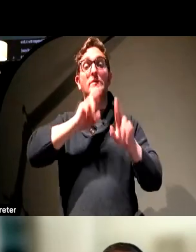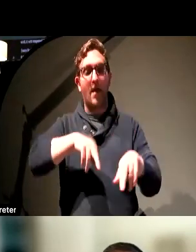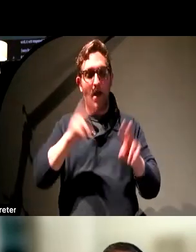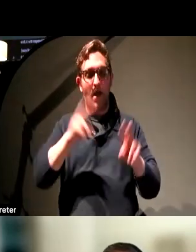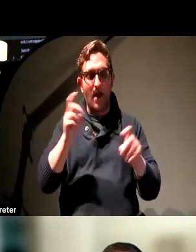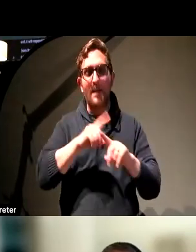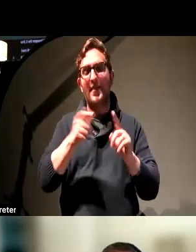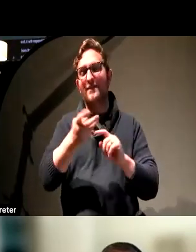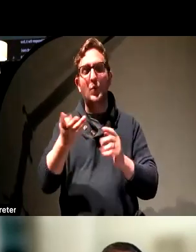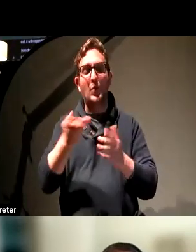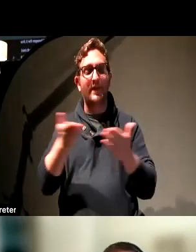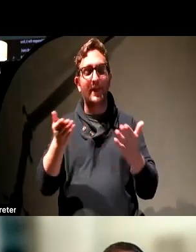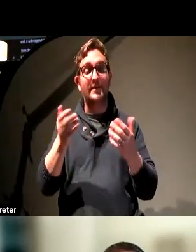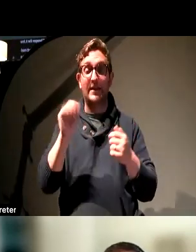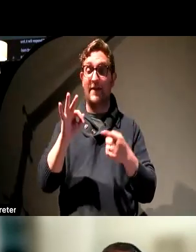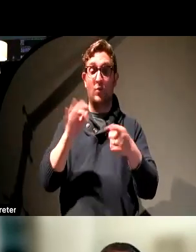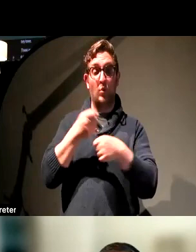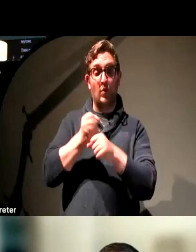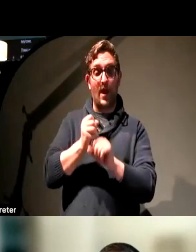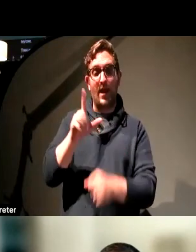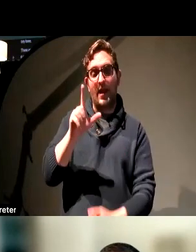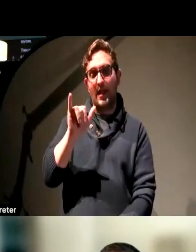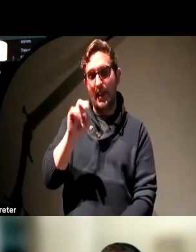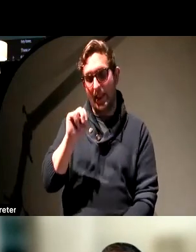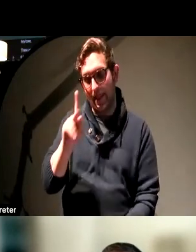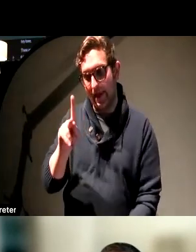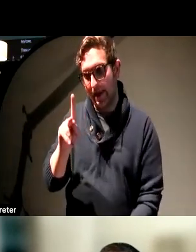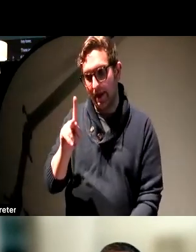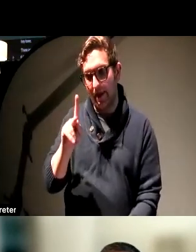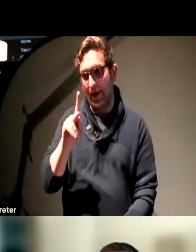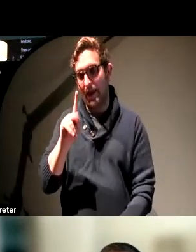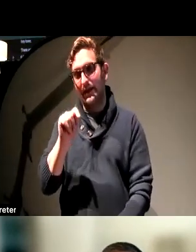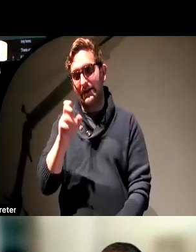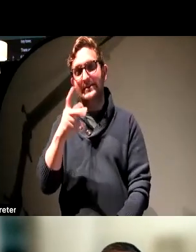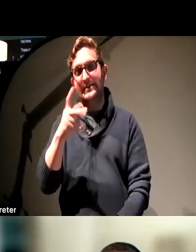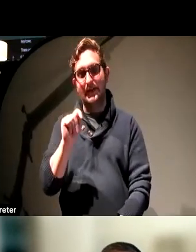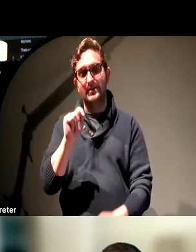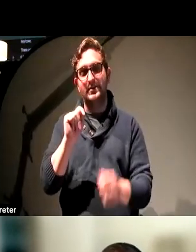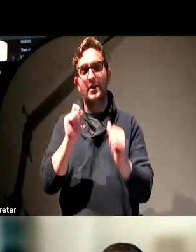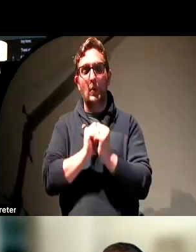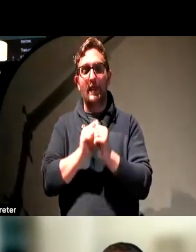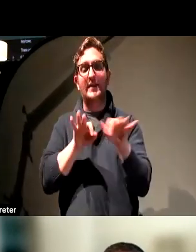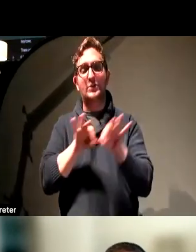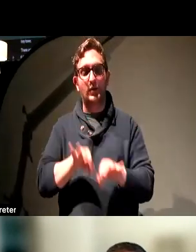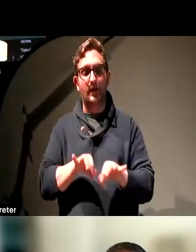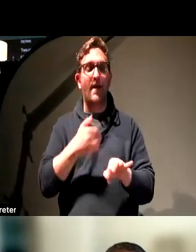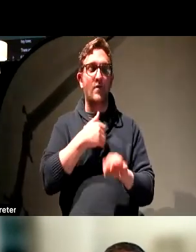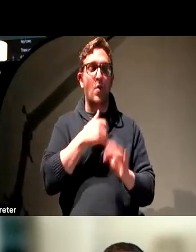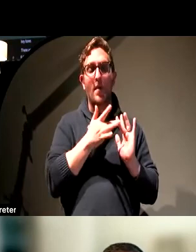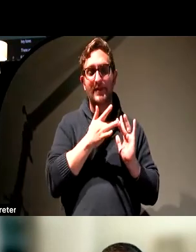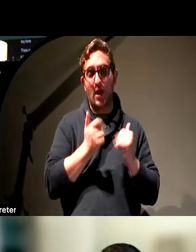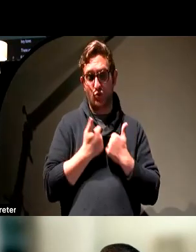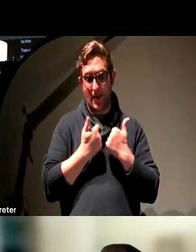that you do if you create a link. Ideally, you create link text that is descriptive. You don't just use the website address. So if you